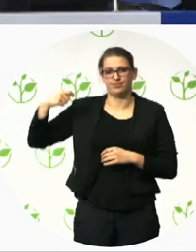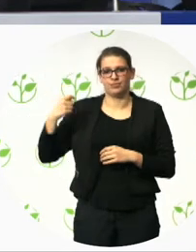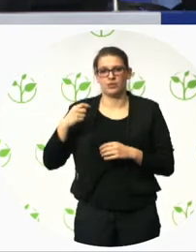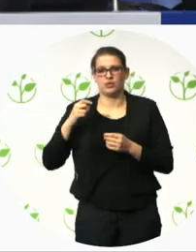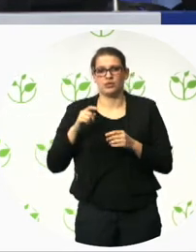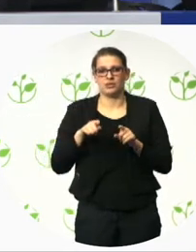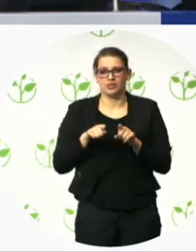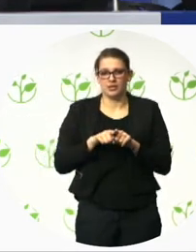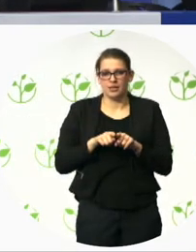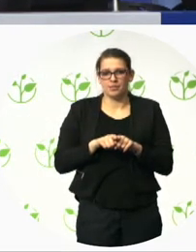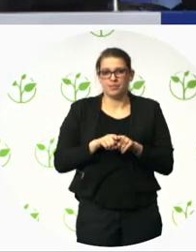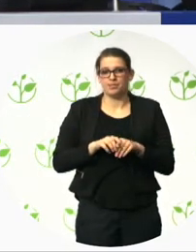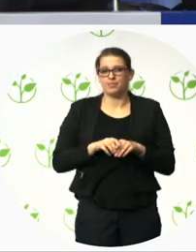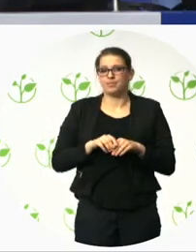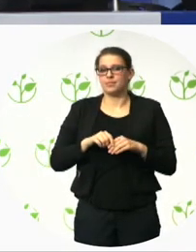Um,